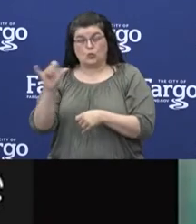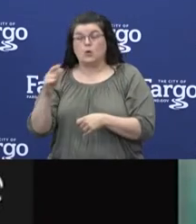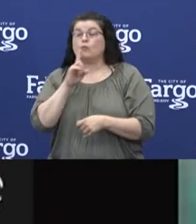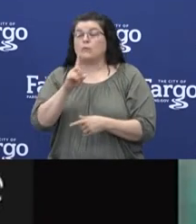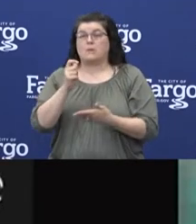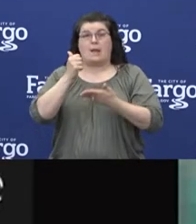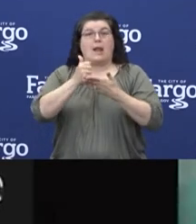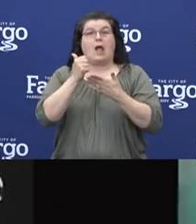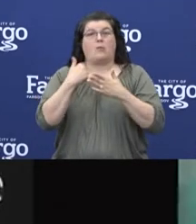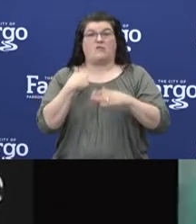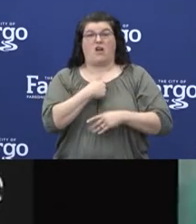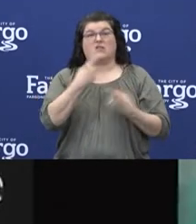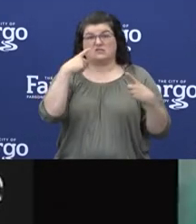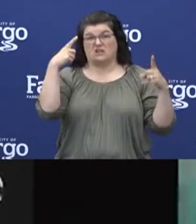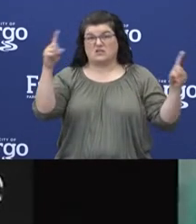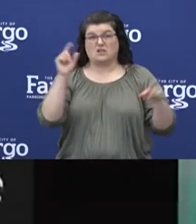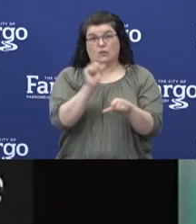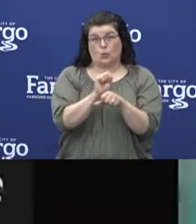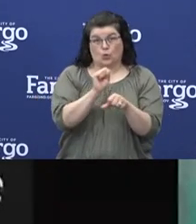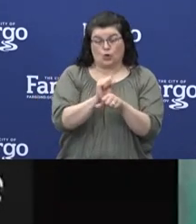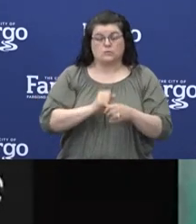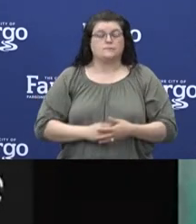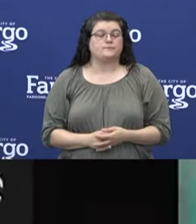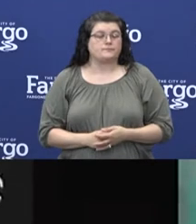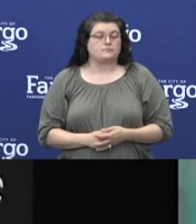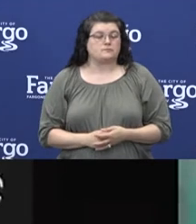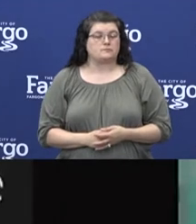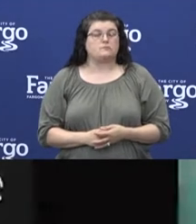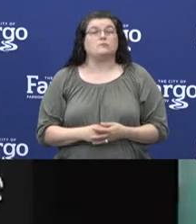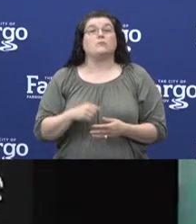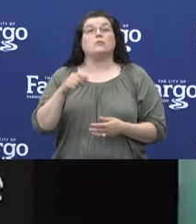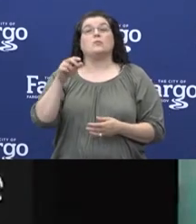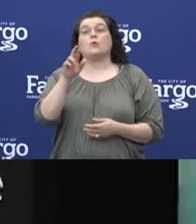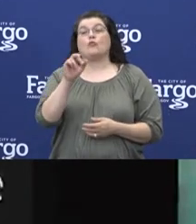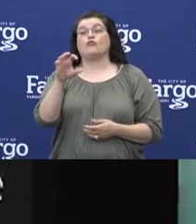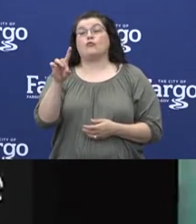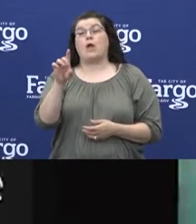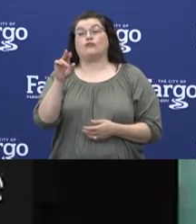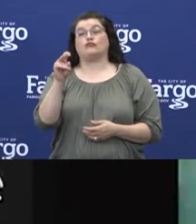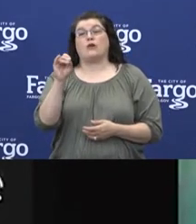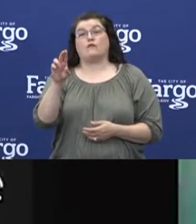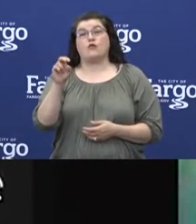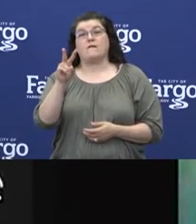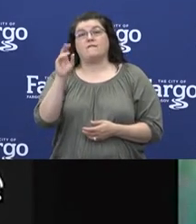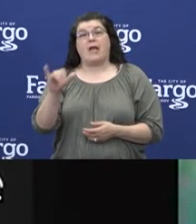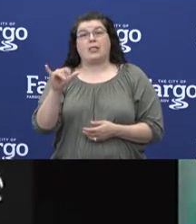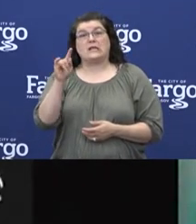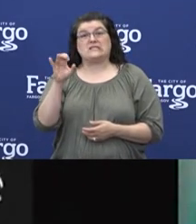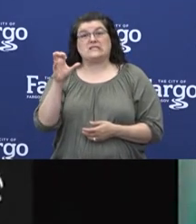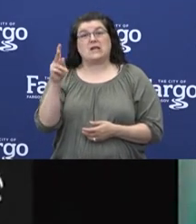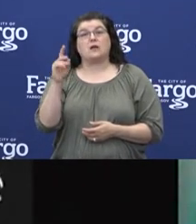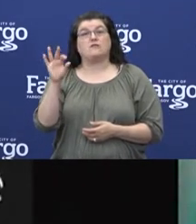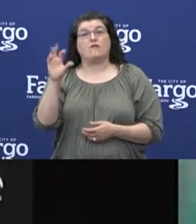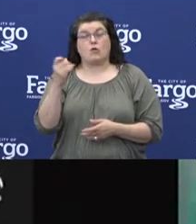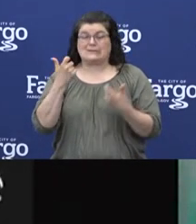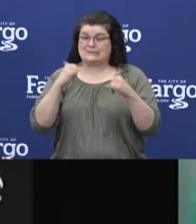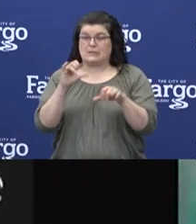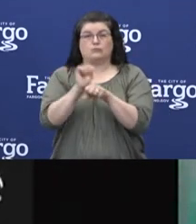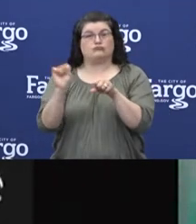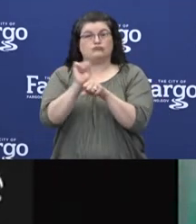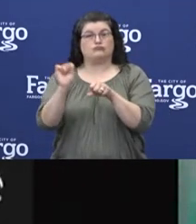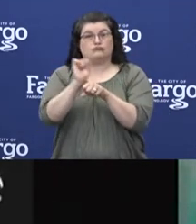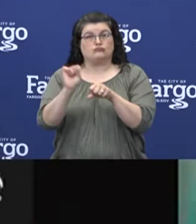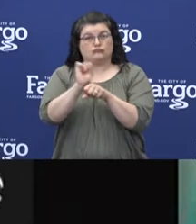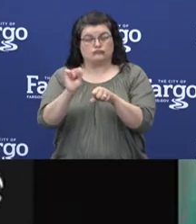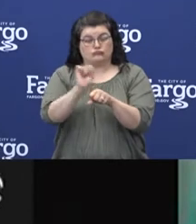efficient in their work. Switching gears, our Red River Valley Task Force activities are ongoing. We continue to receive